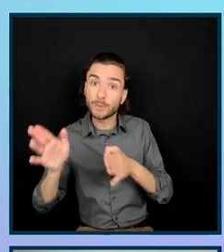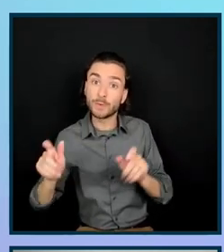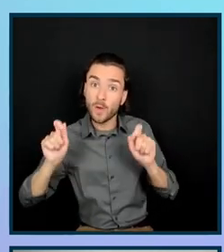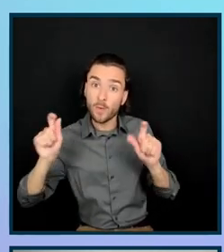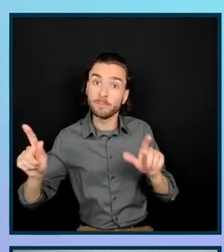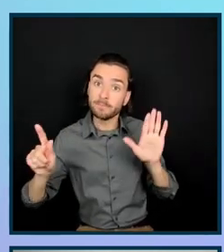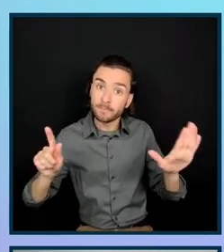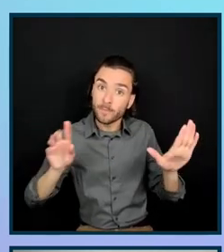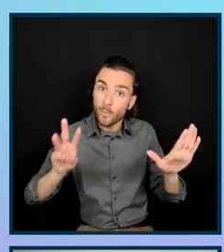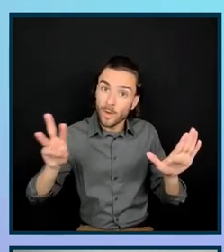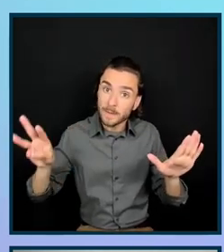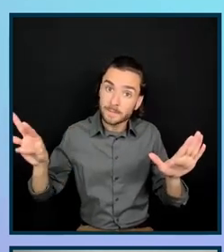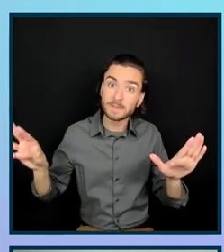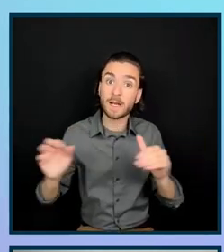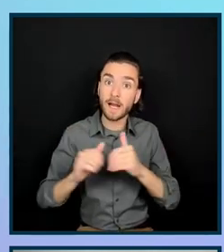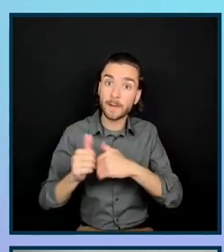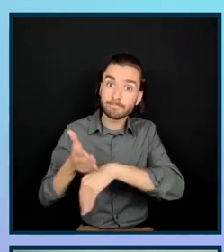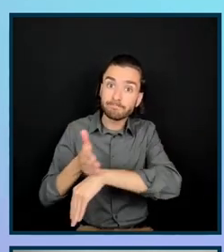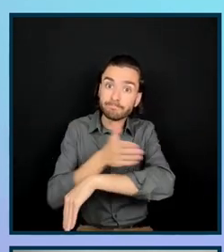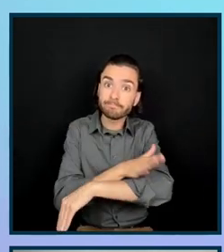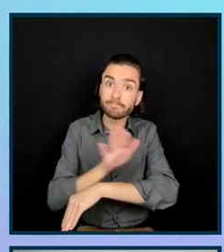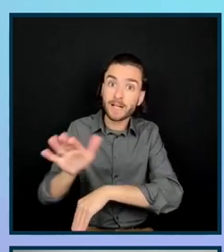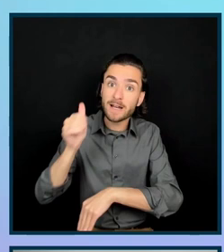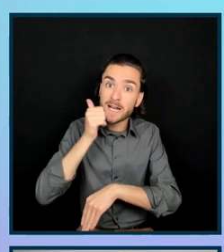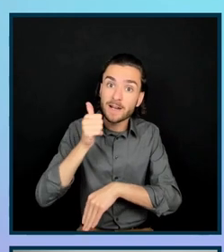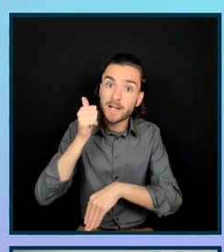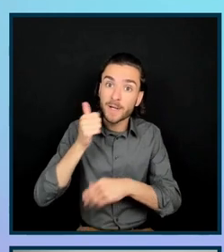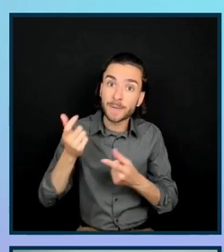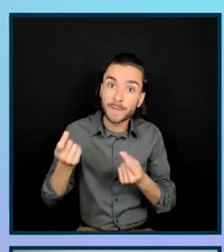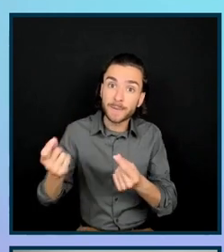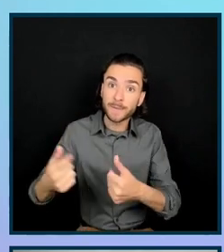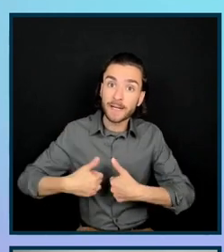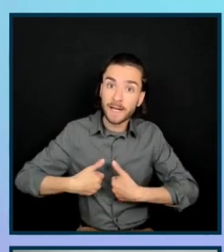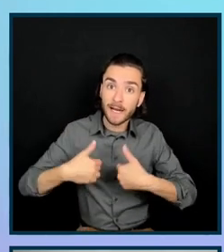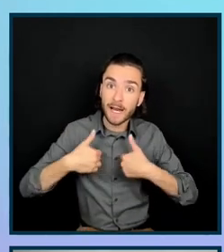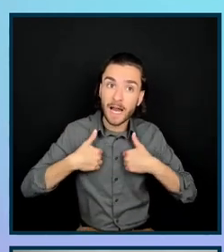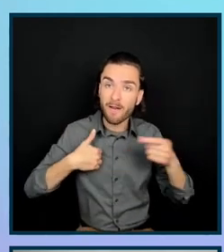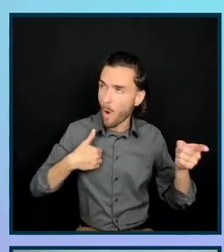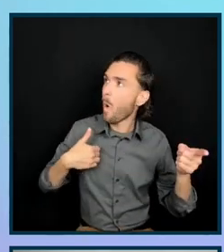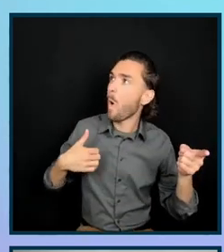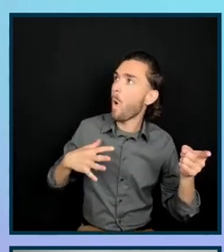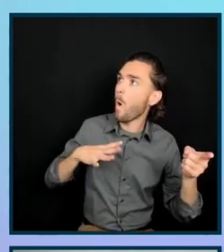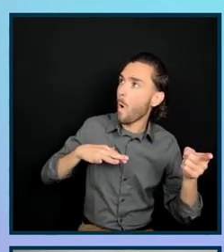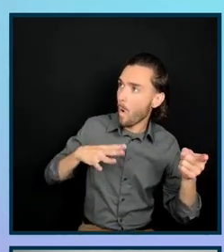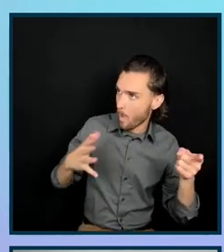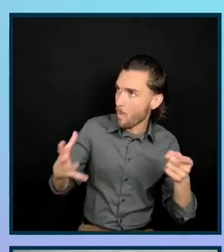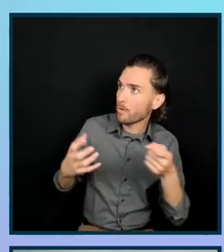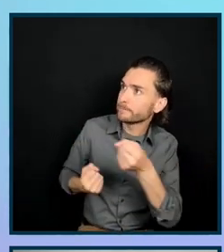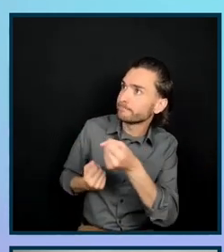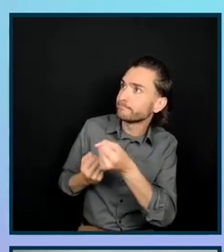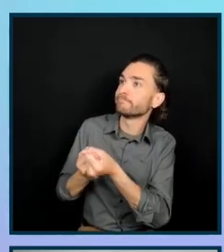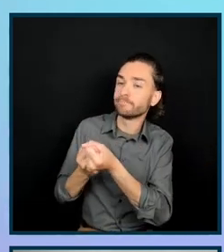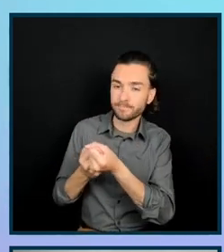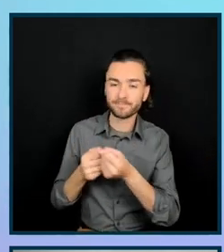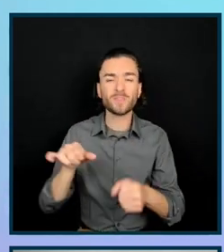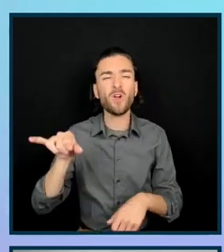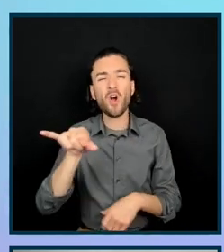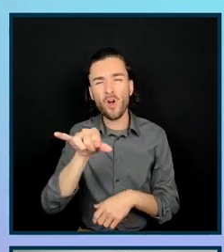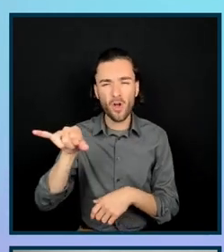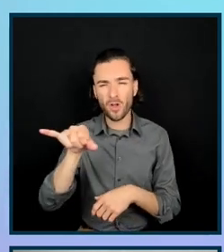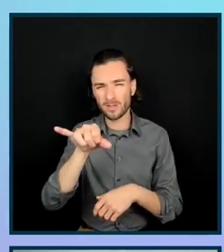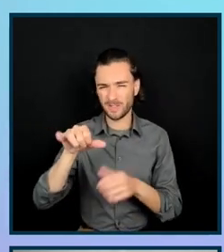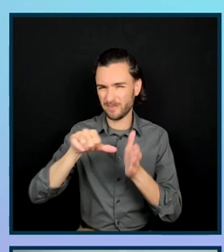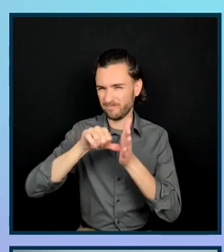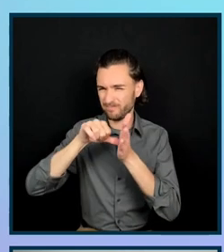clients feel much more empowered and motivated to enact those changes. We also want to emphasize that even a